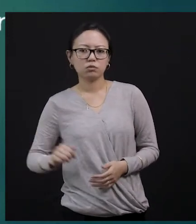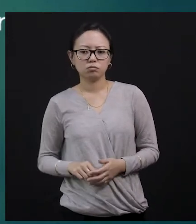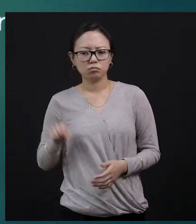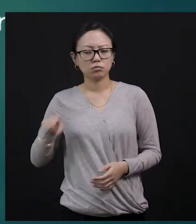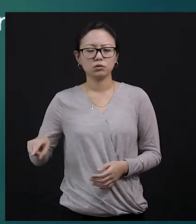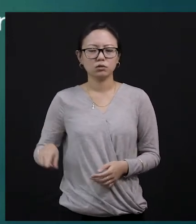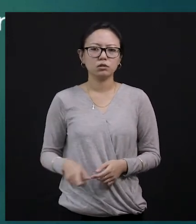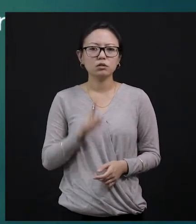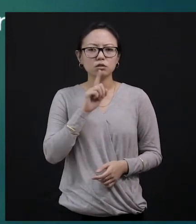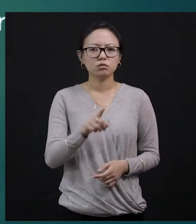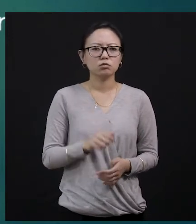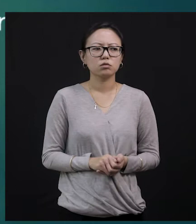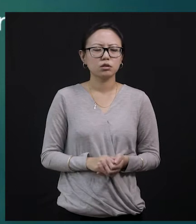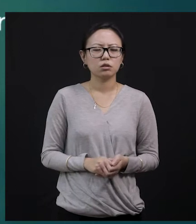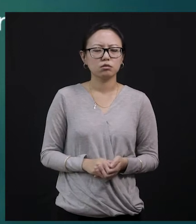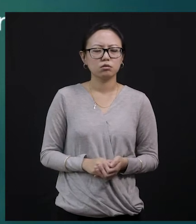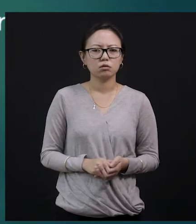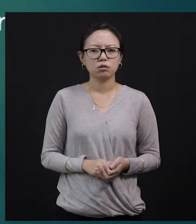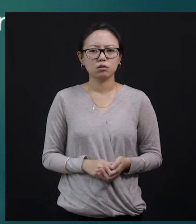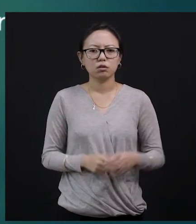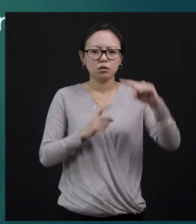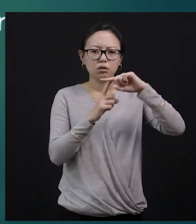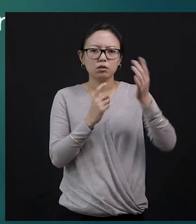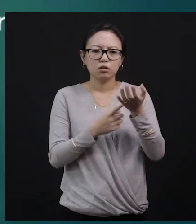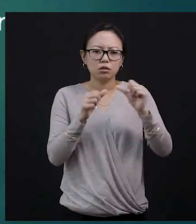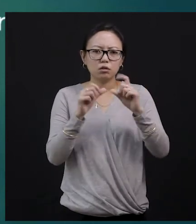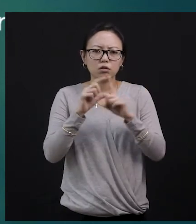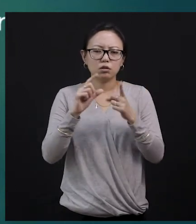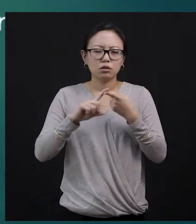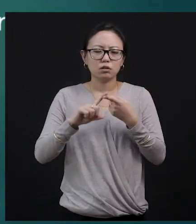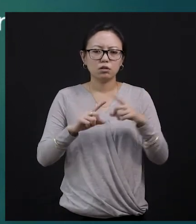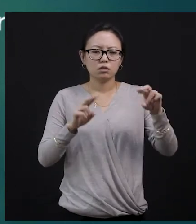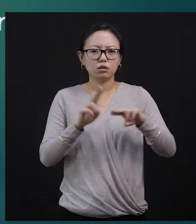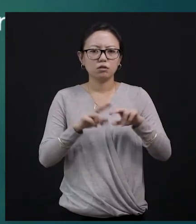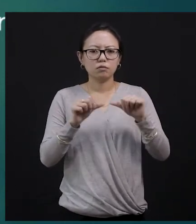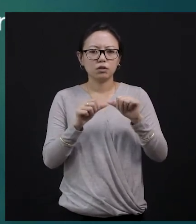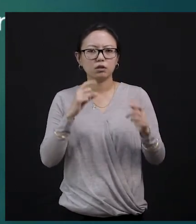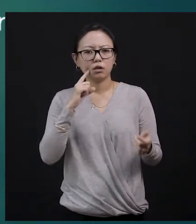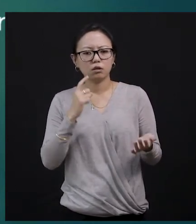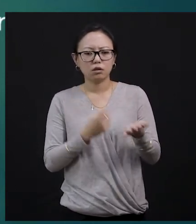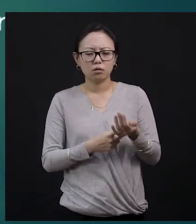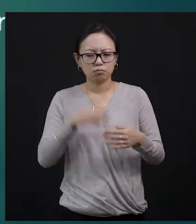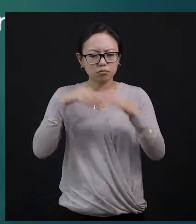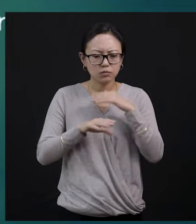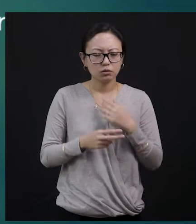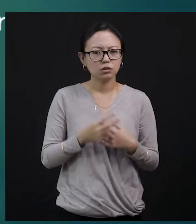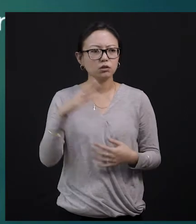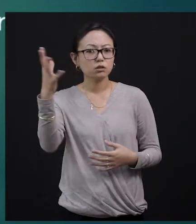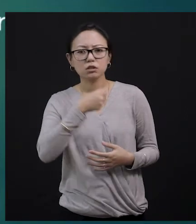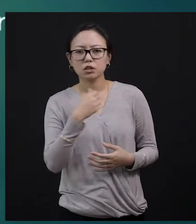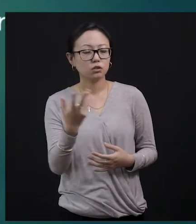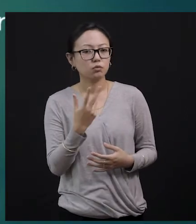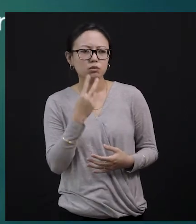He is going to have a different kind of experience. And you will also enjoy listening to what he says, okay? And the boy